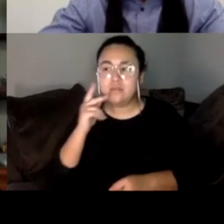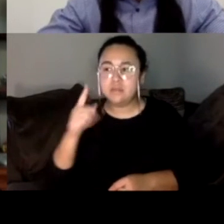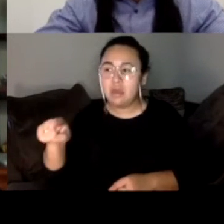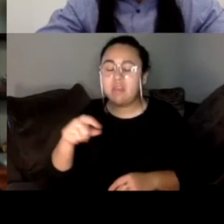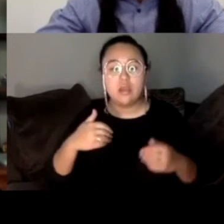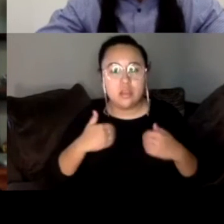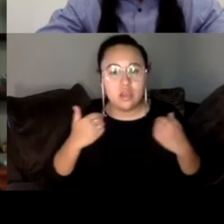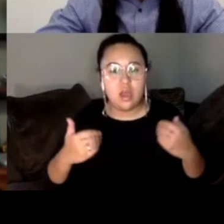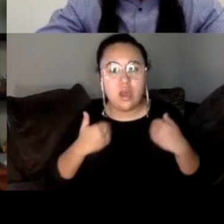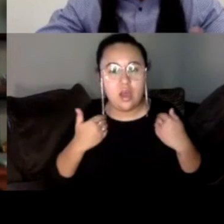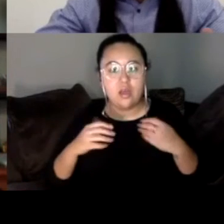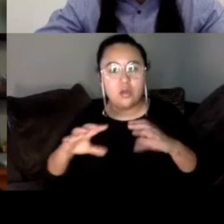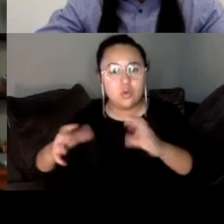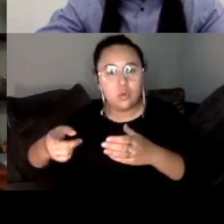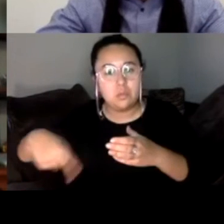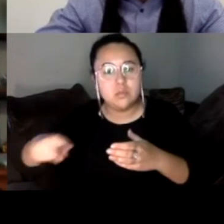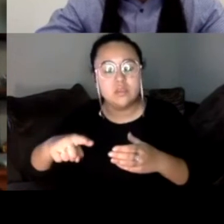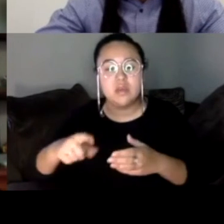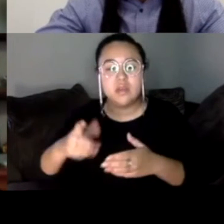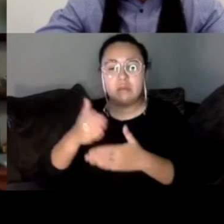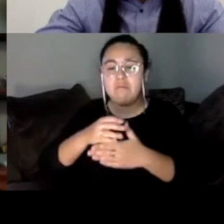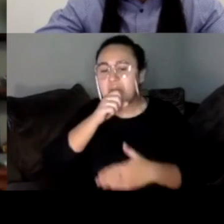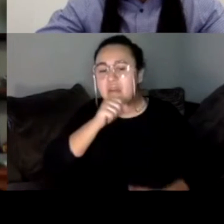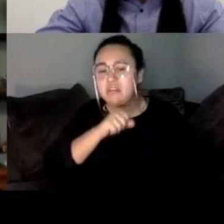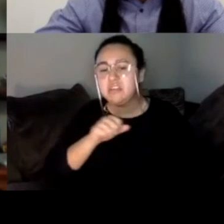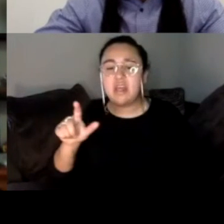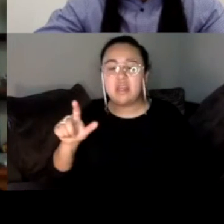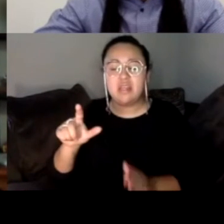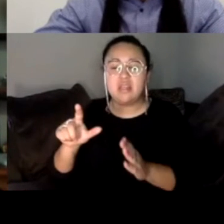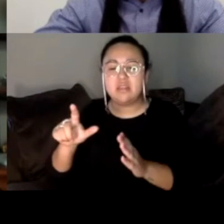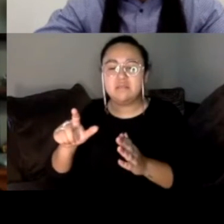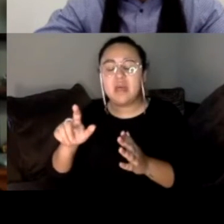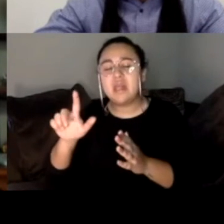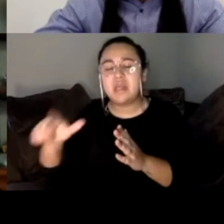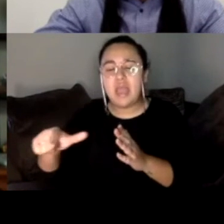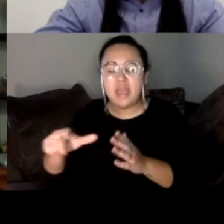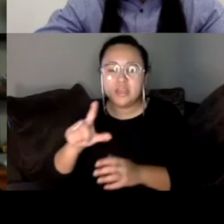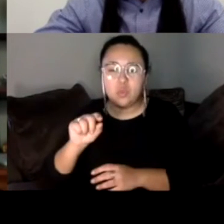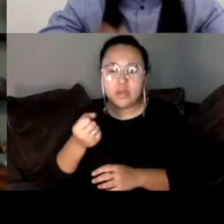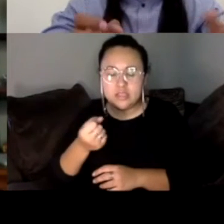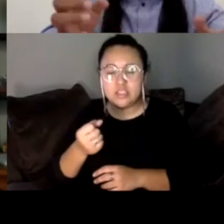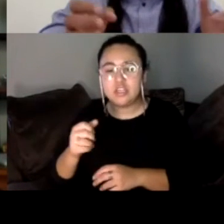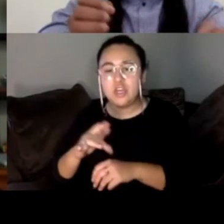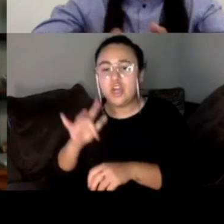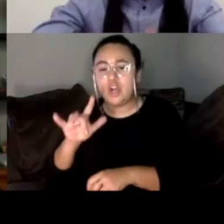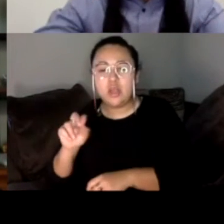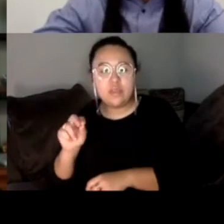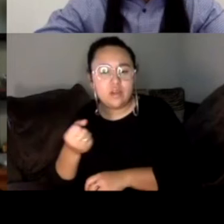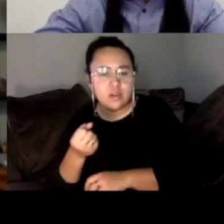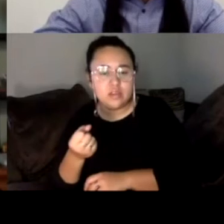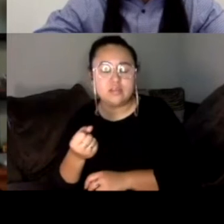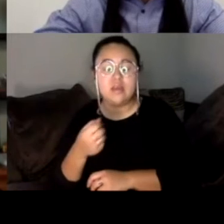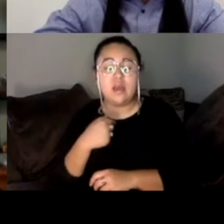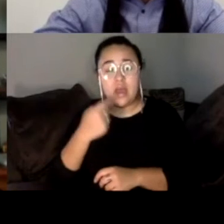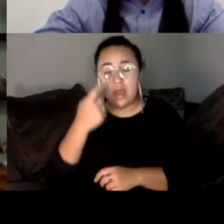like, um, late twenties, early thirties. And so like, if, you know, like, you know, I think people tend